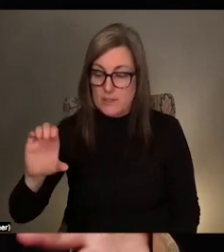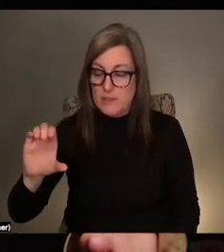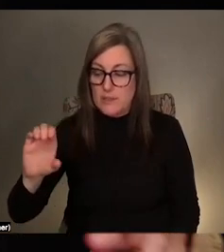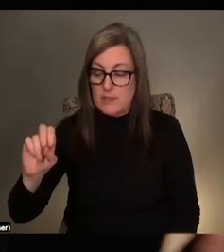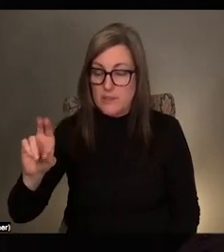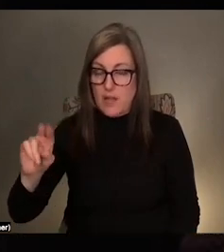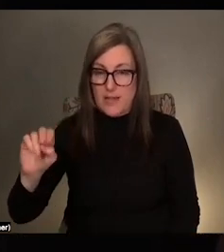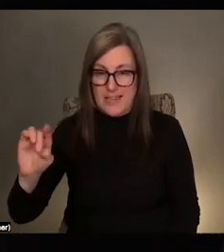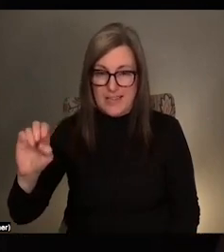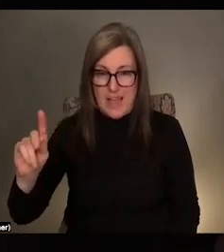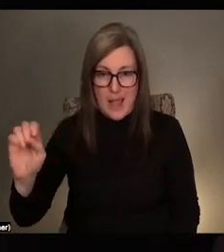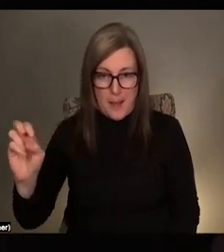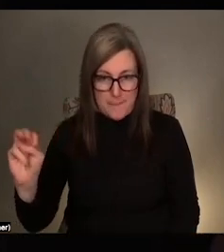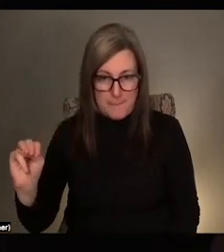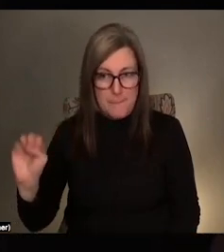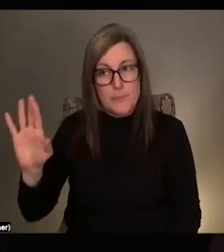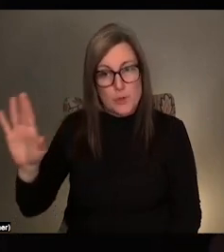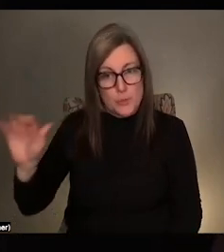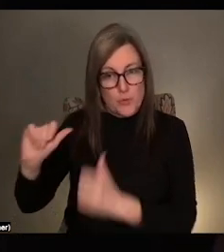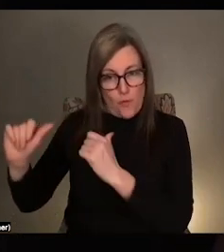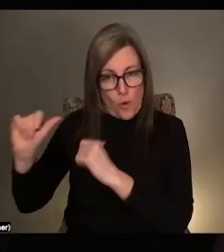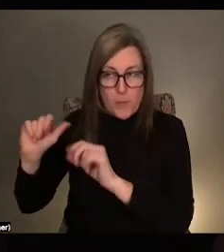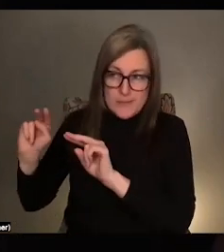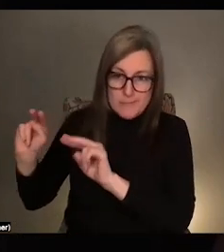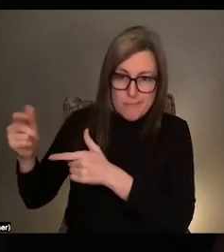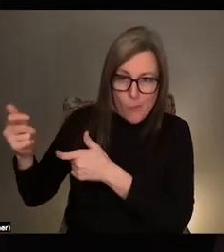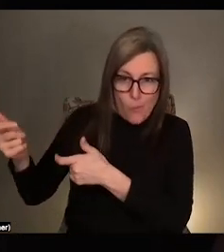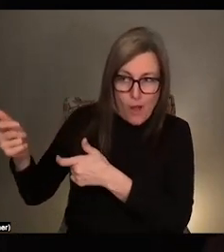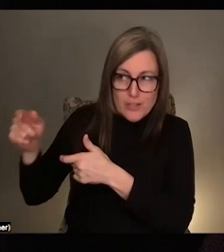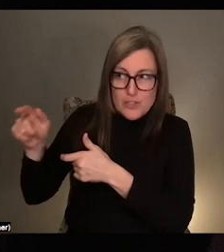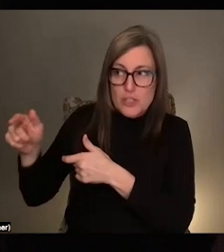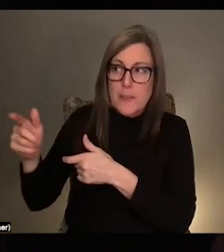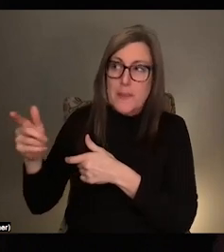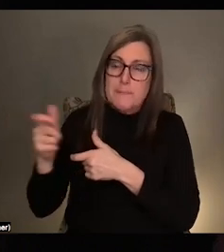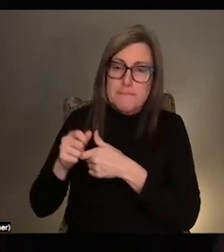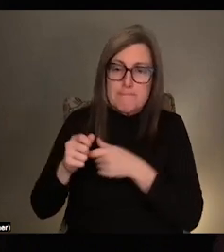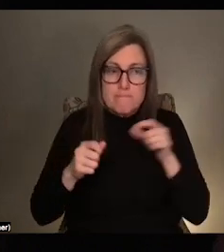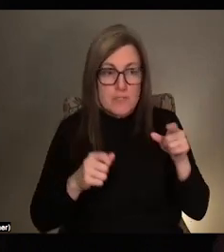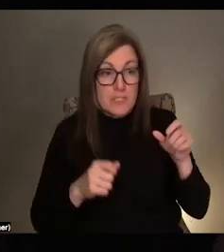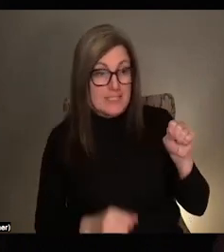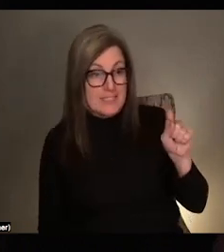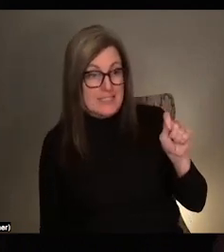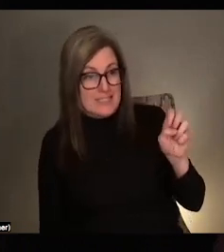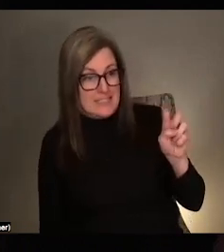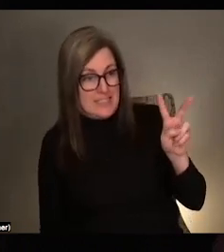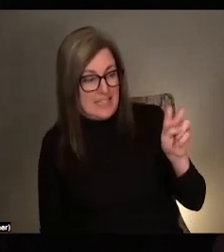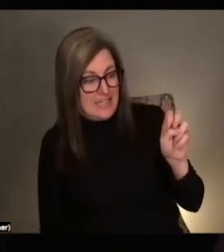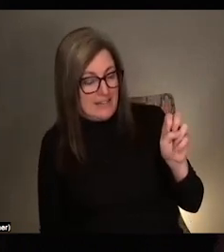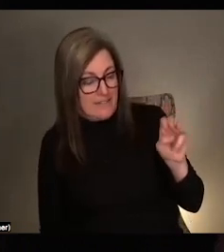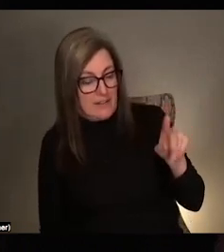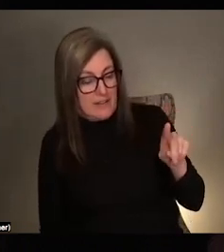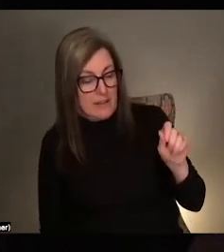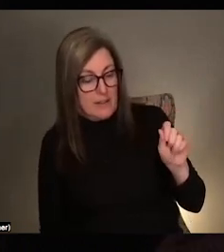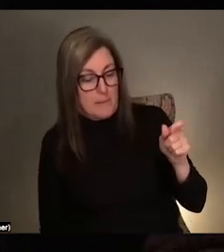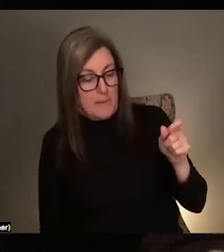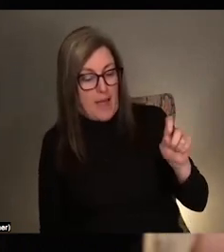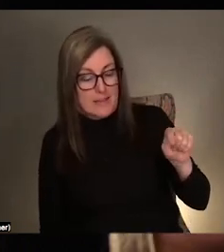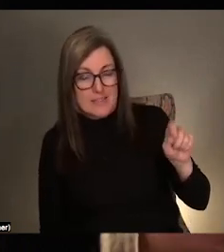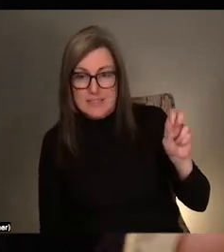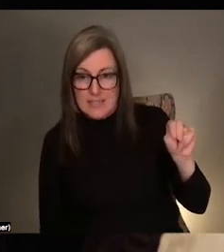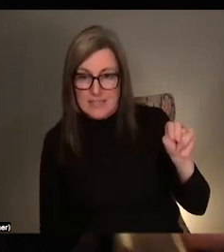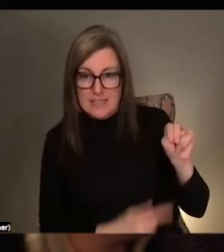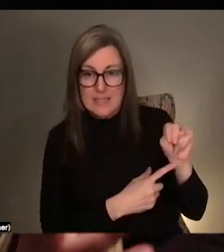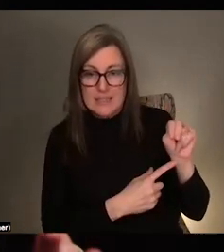then adapting them. I was looking at a lot of the language that like Steve Paxton used in terms of like generating